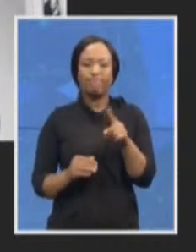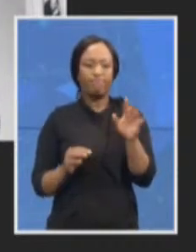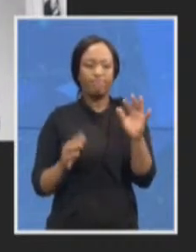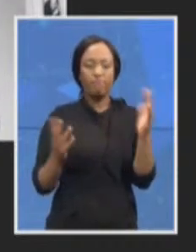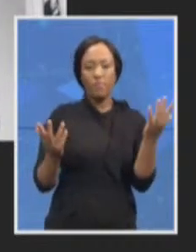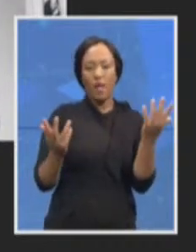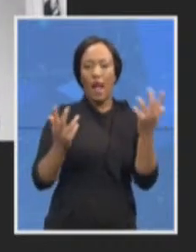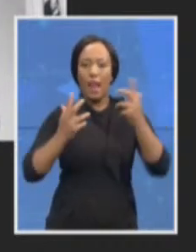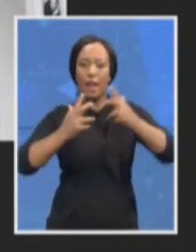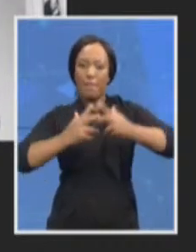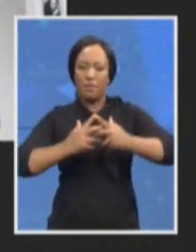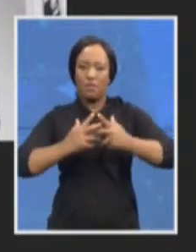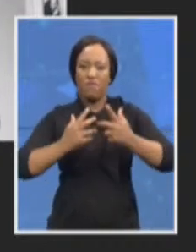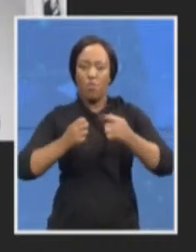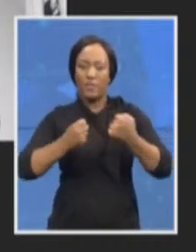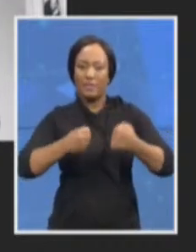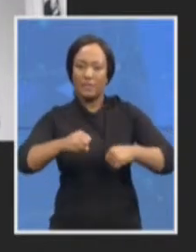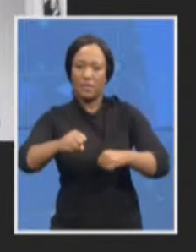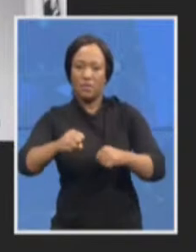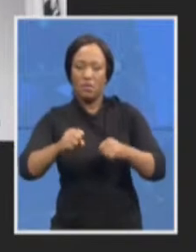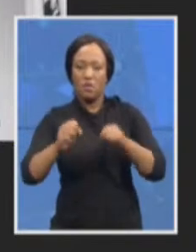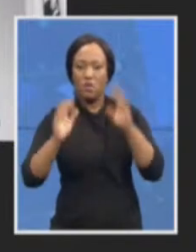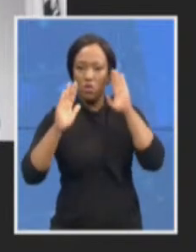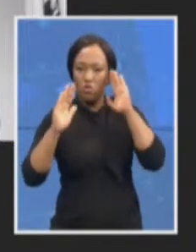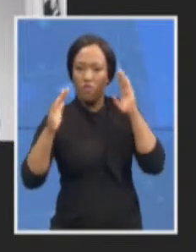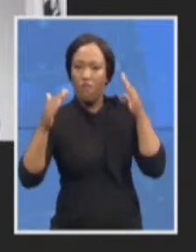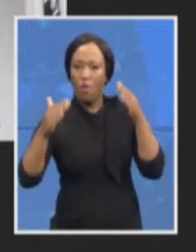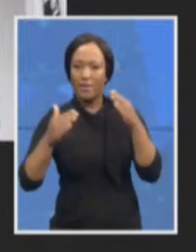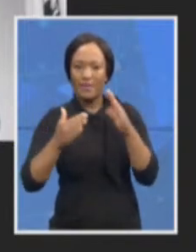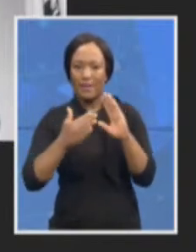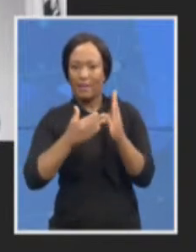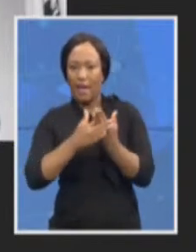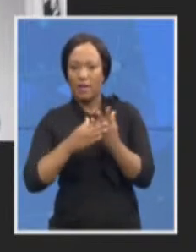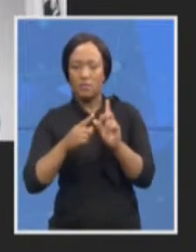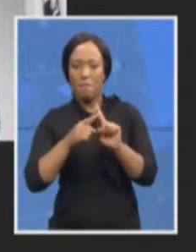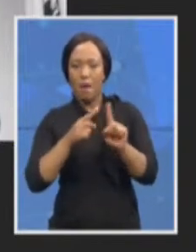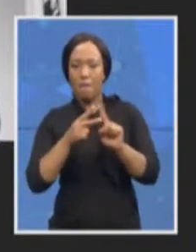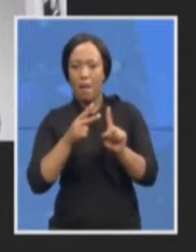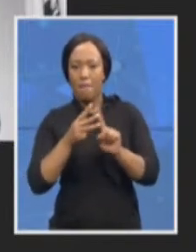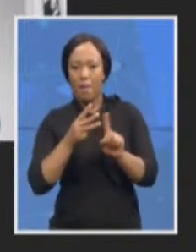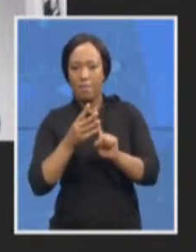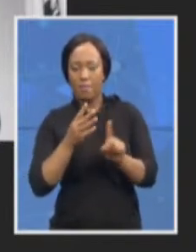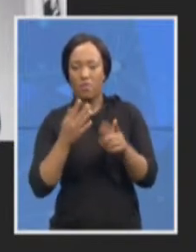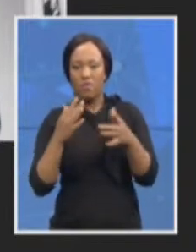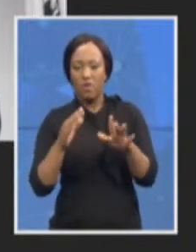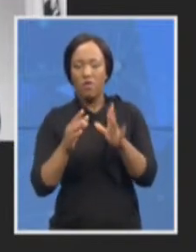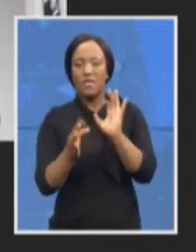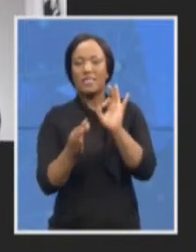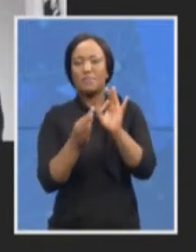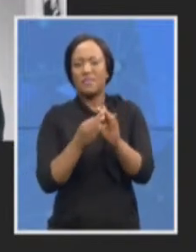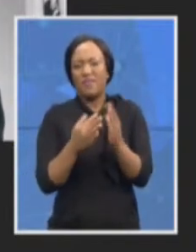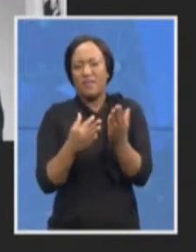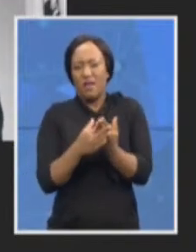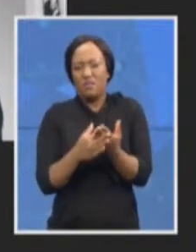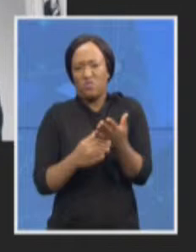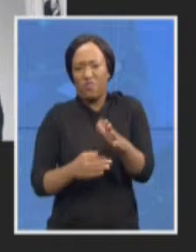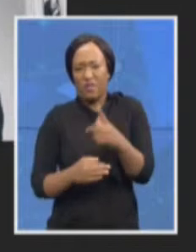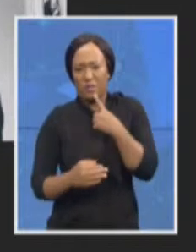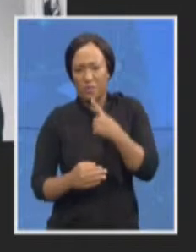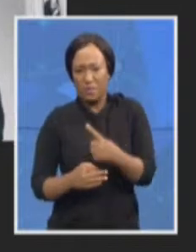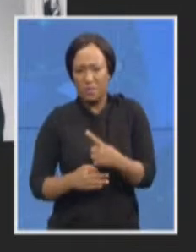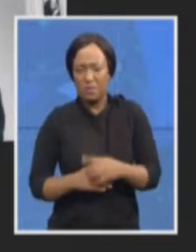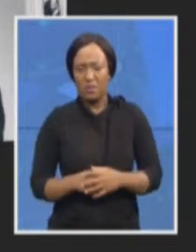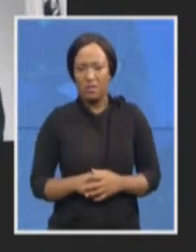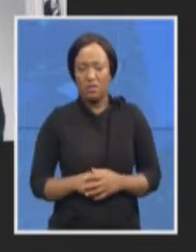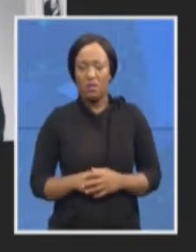specific cases and also prosecution strategy on specific cases. And then you said that these visions and strategies need to be